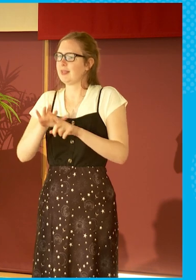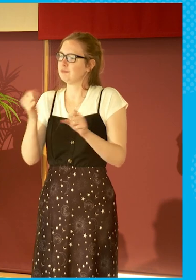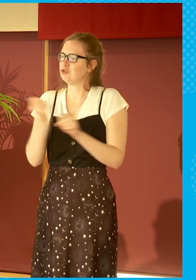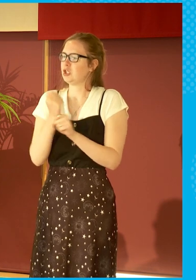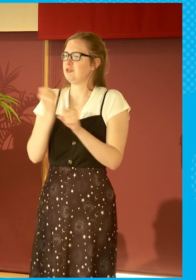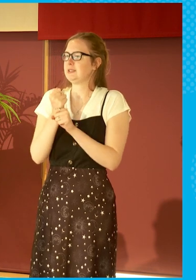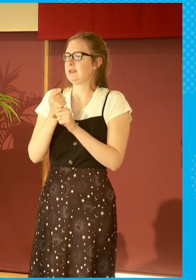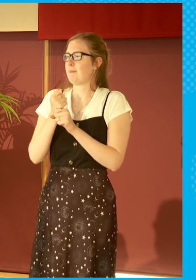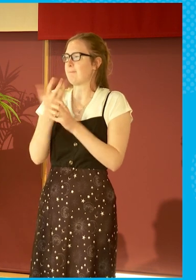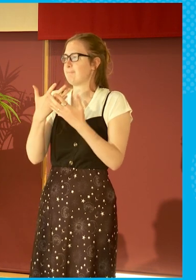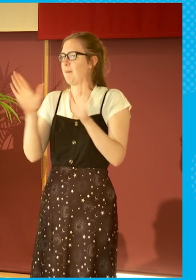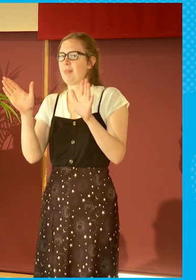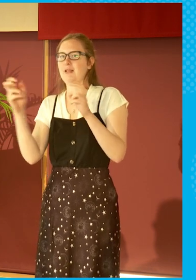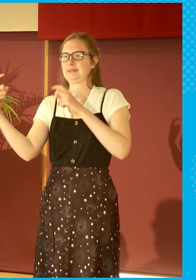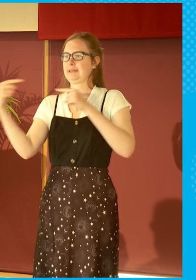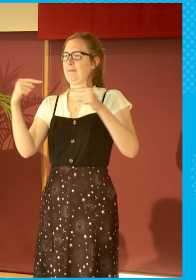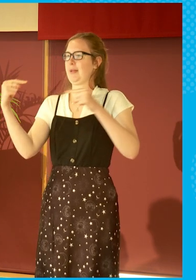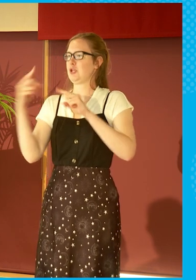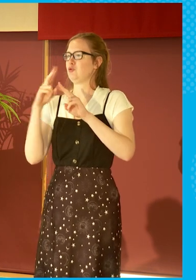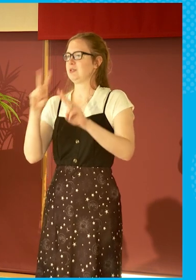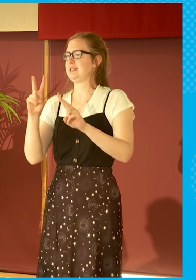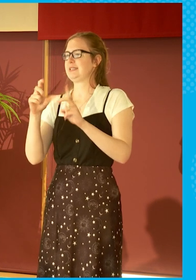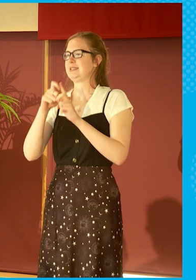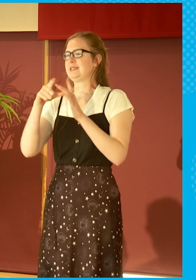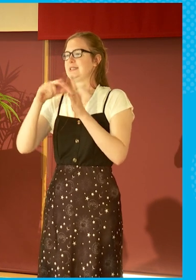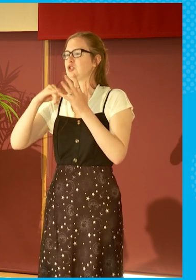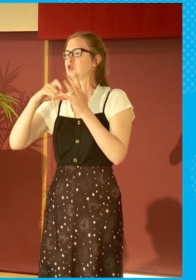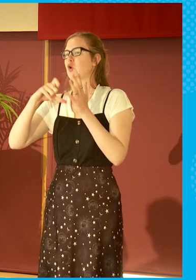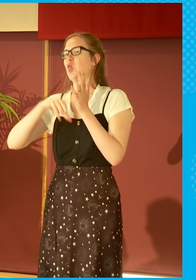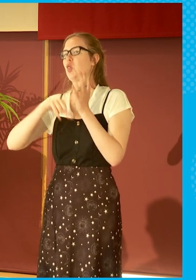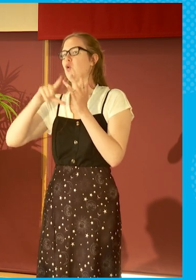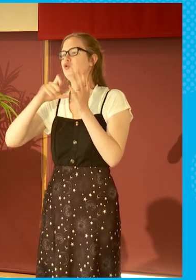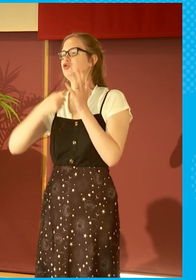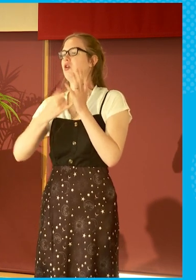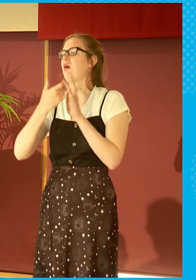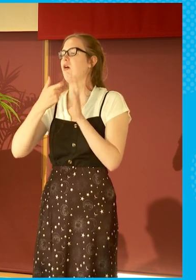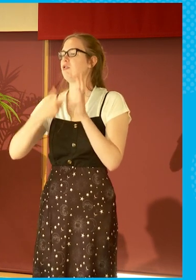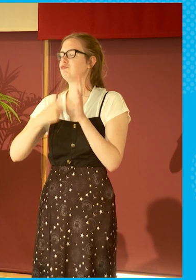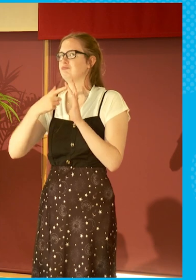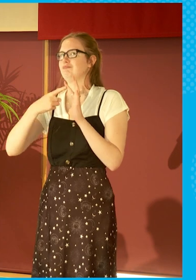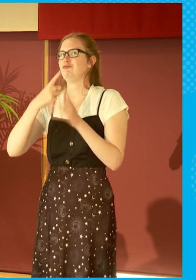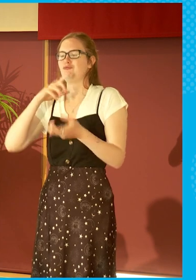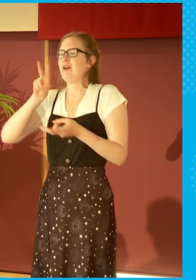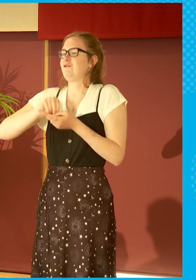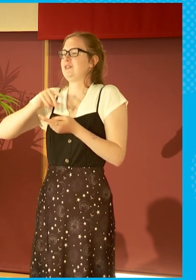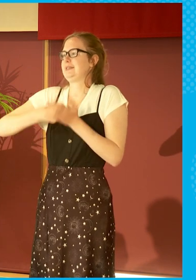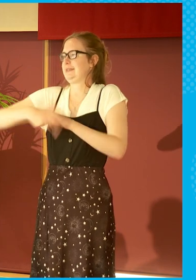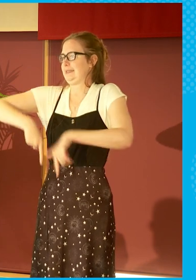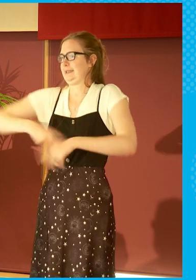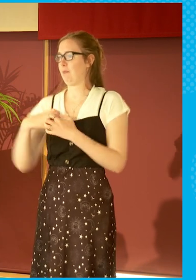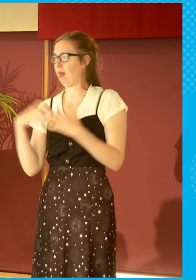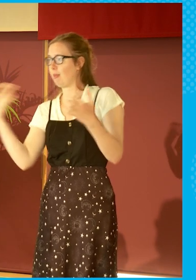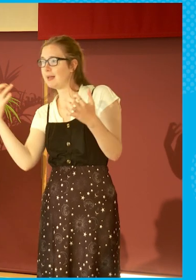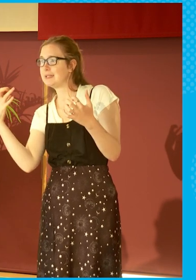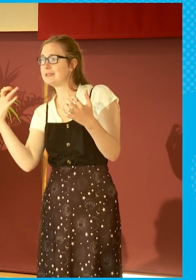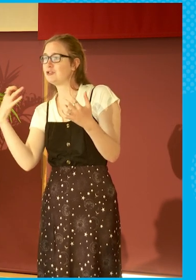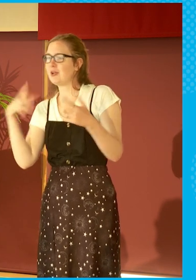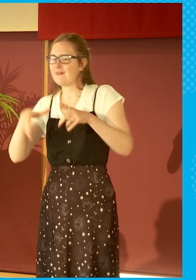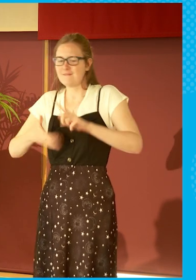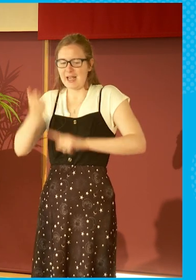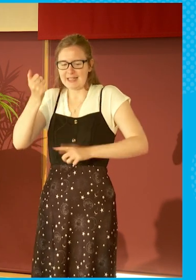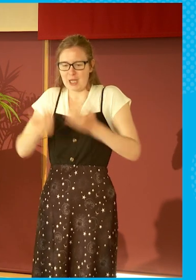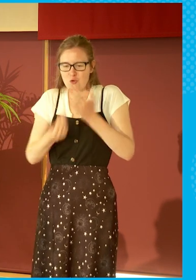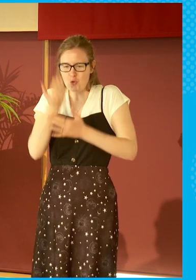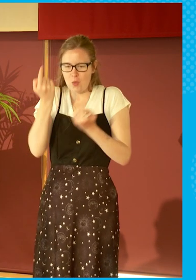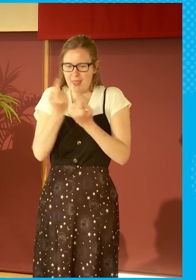public debate. You often see disclosure referenced here in this parliament, actually, when it unearths, as you said, finding new things, unearths stuff that's